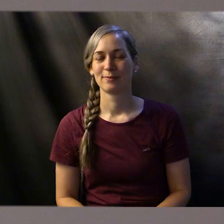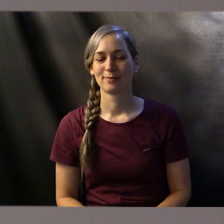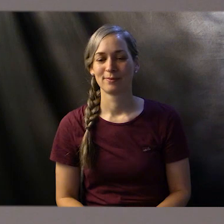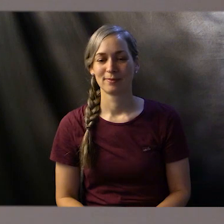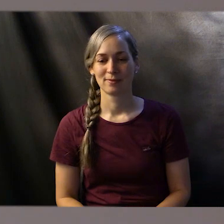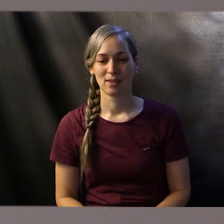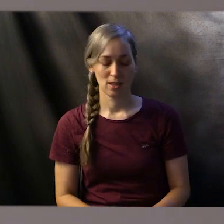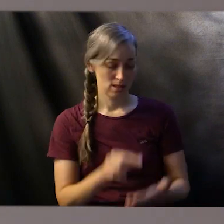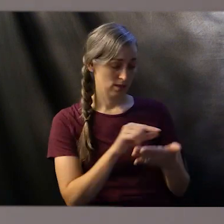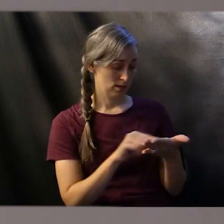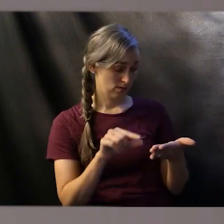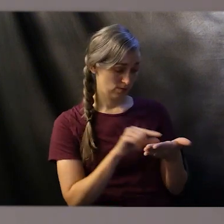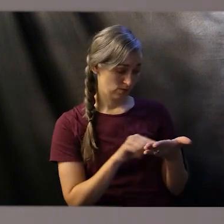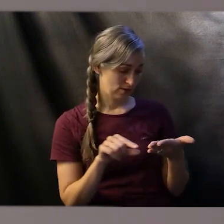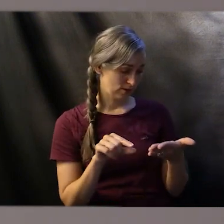Now in this passage,